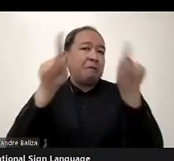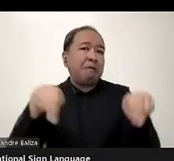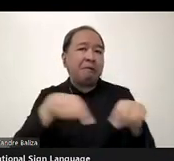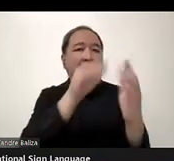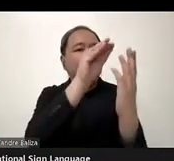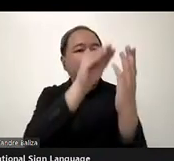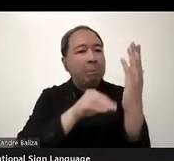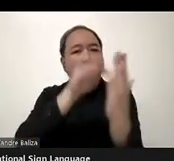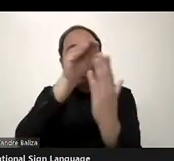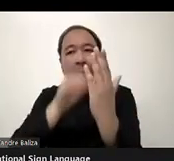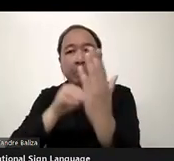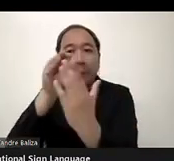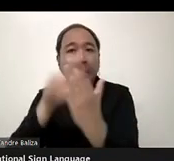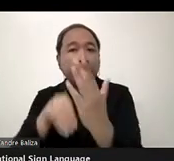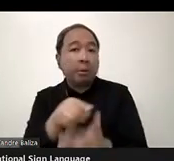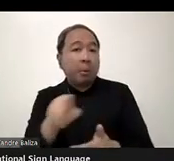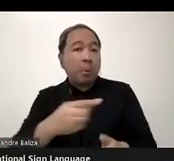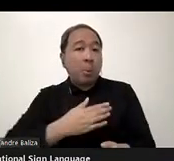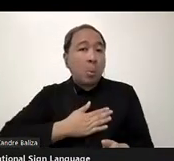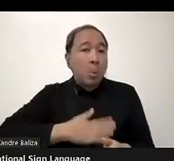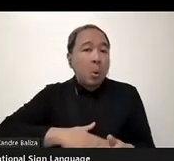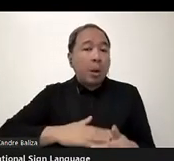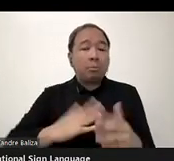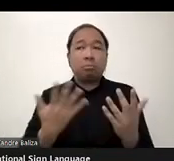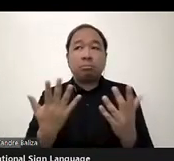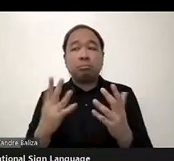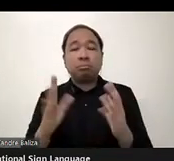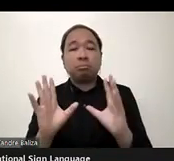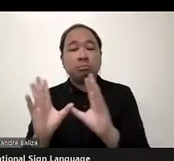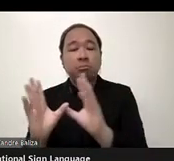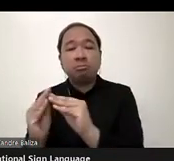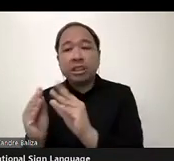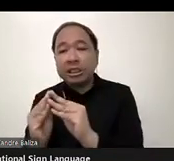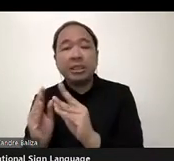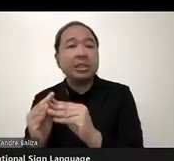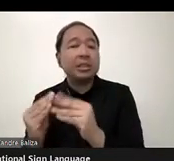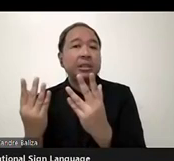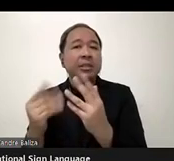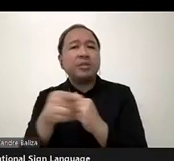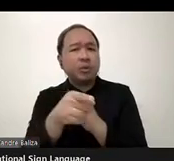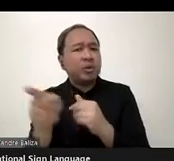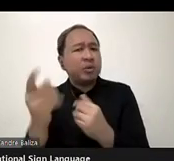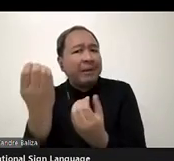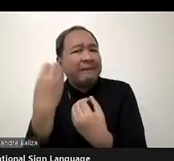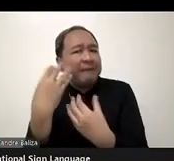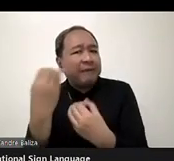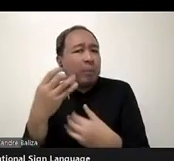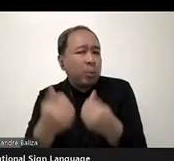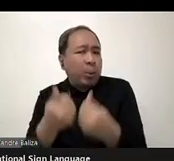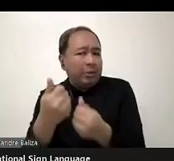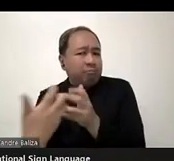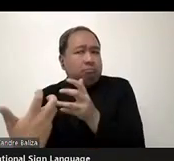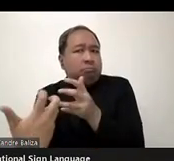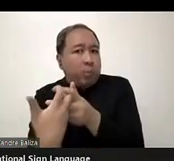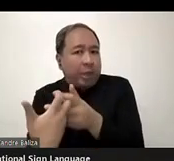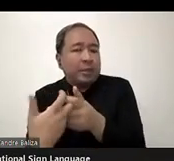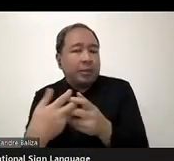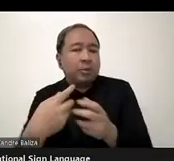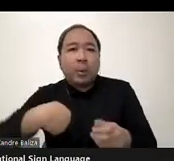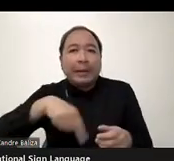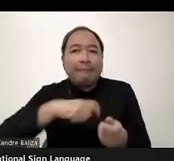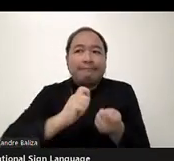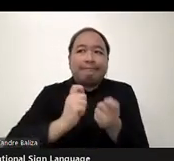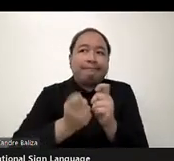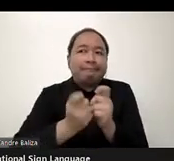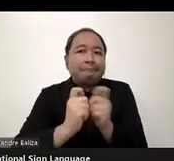to have a meeting and, you know, it's like, you tell us what works for you and we'll adapt. So